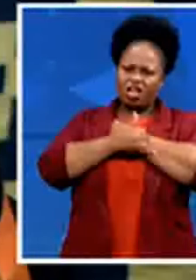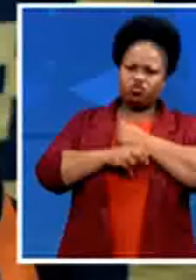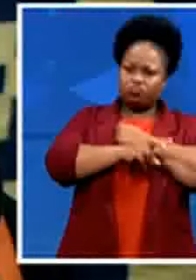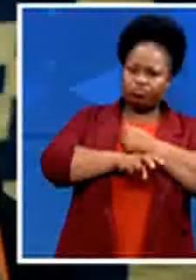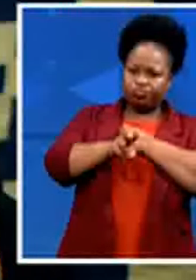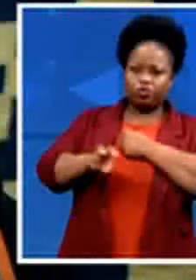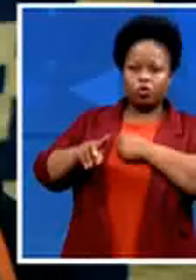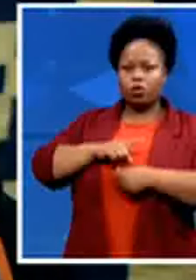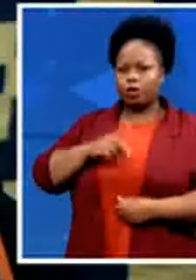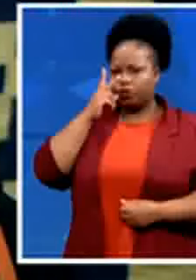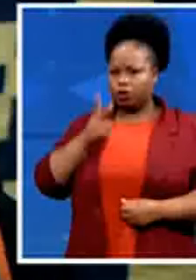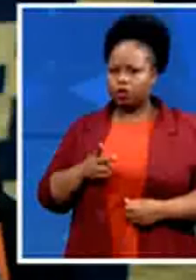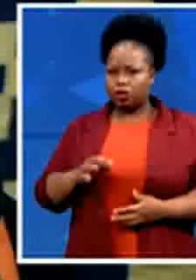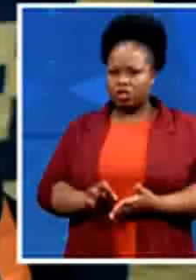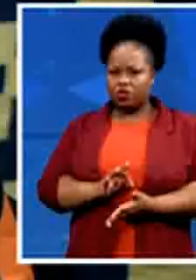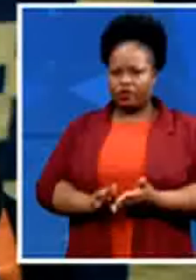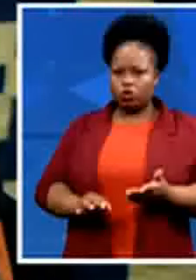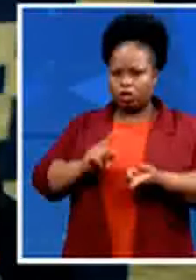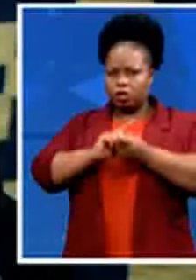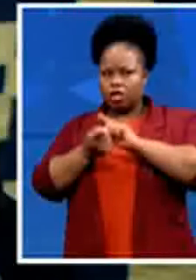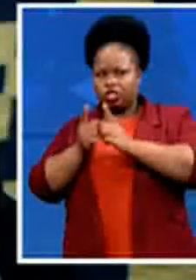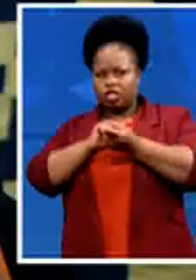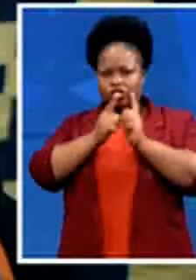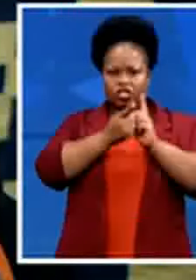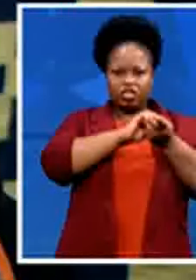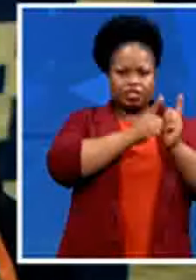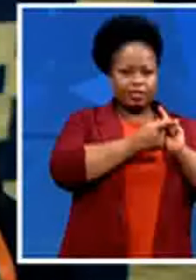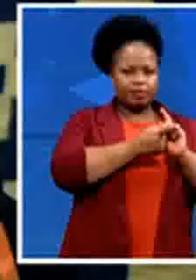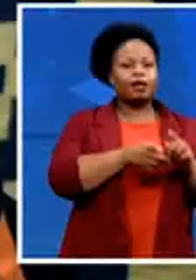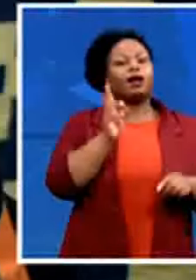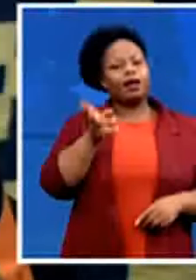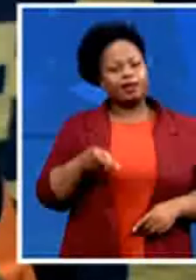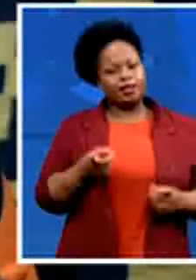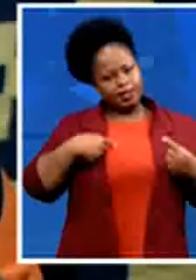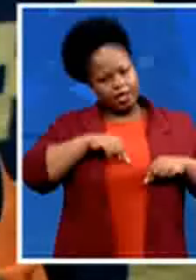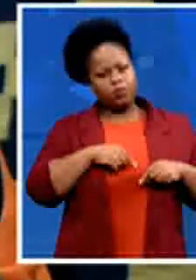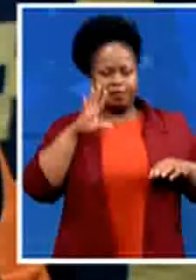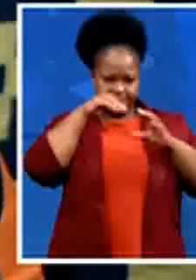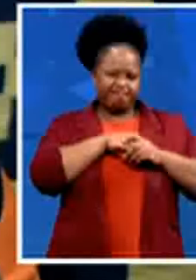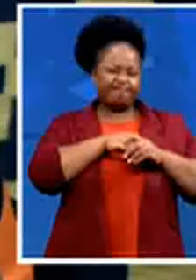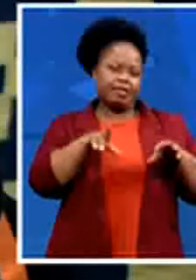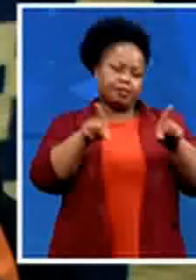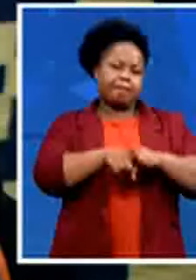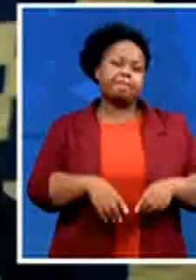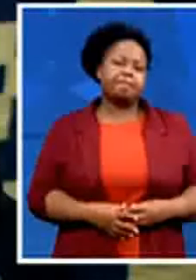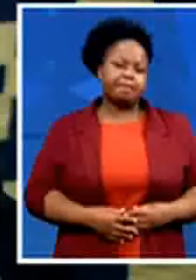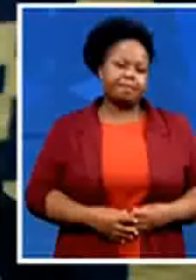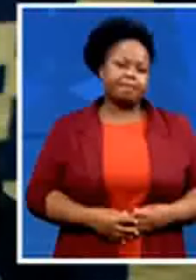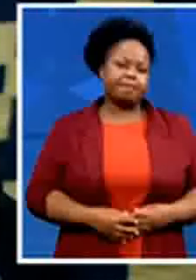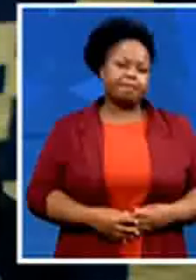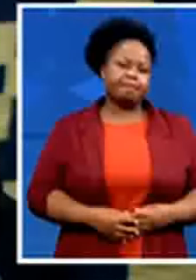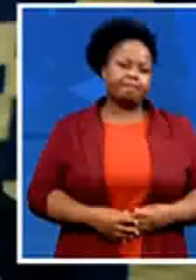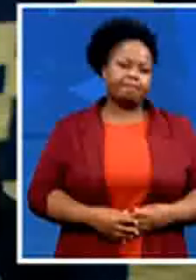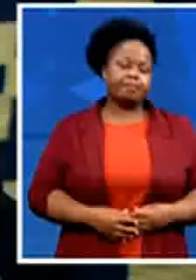pattern is beginning to shift so we also put our head into the ring and now we've seen